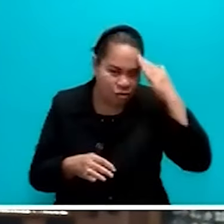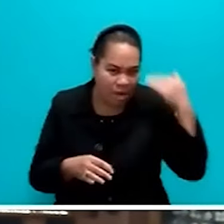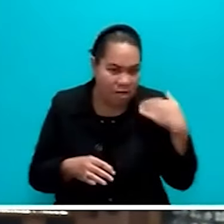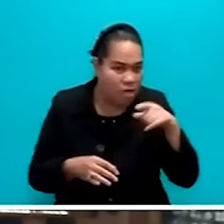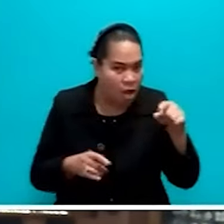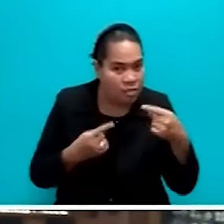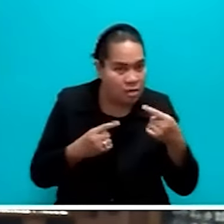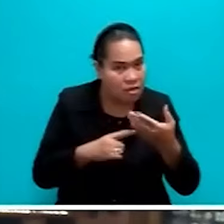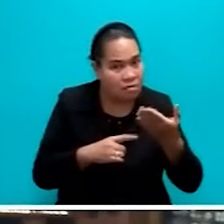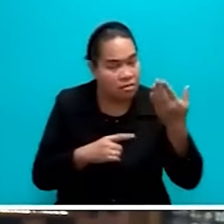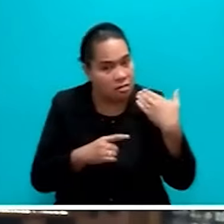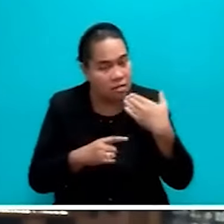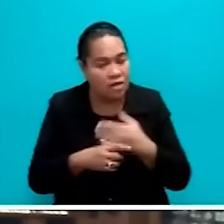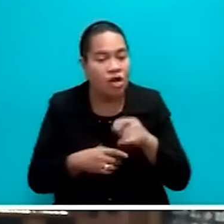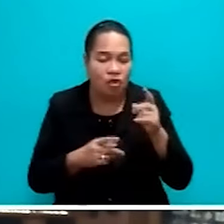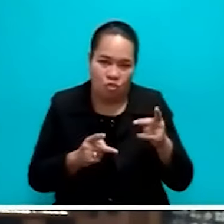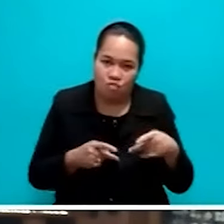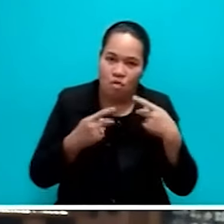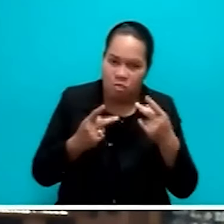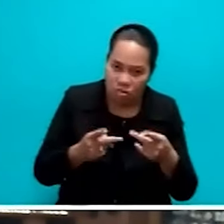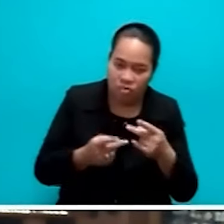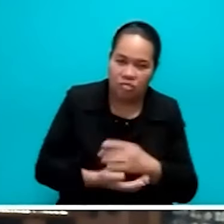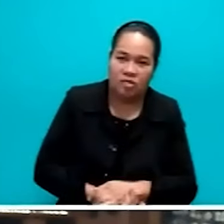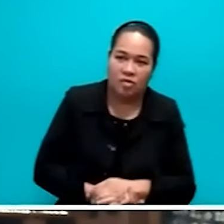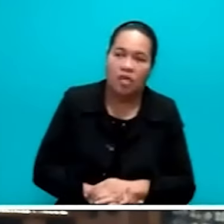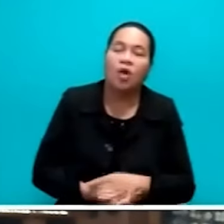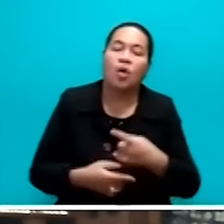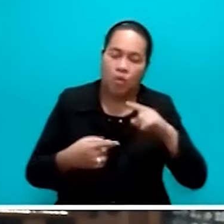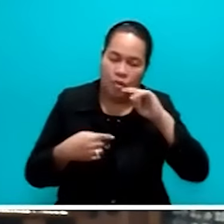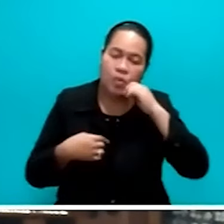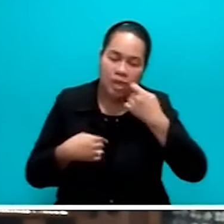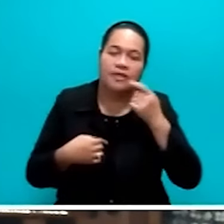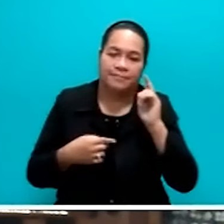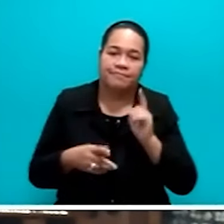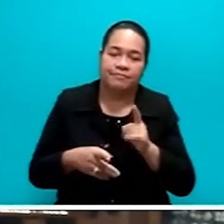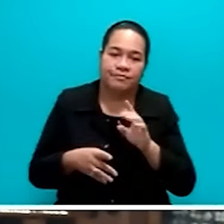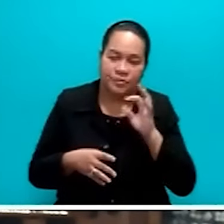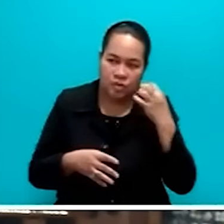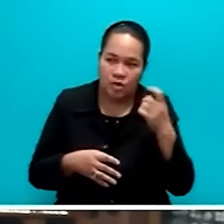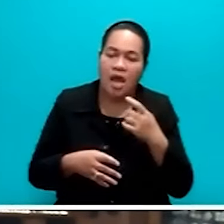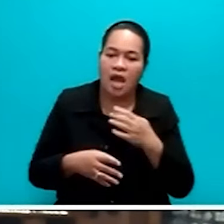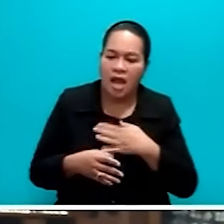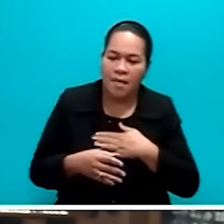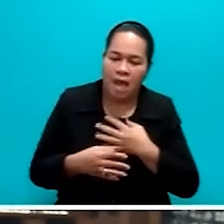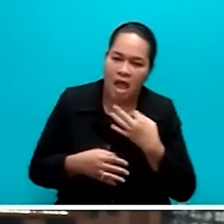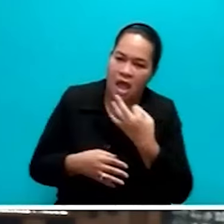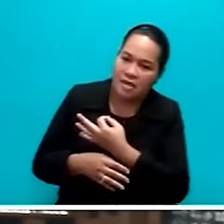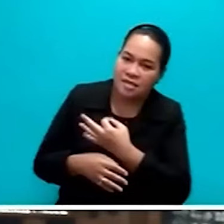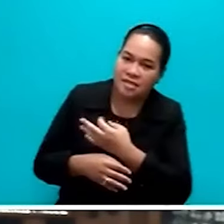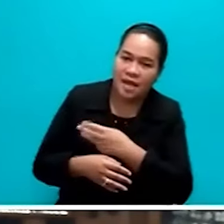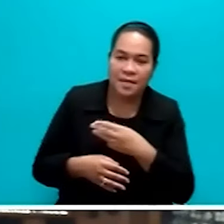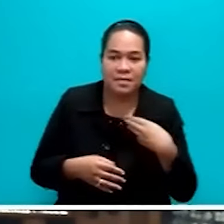proposed that, and we will get to it. I got word from the minister